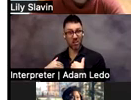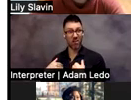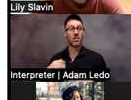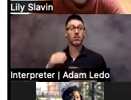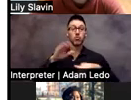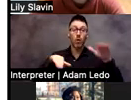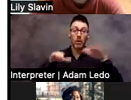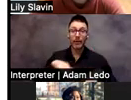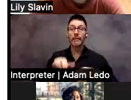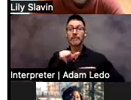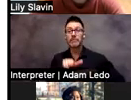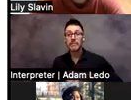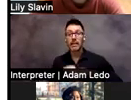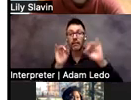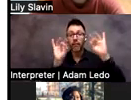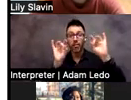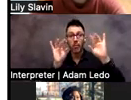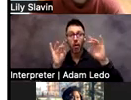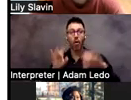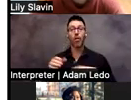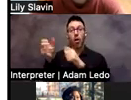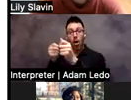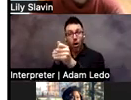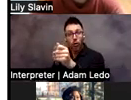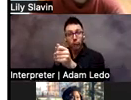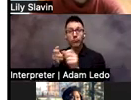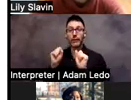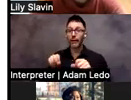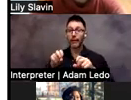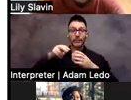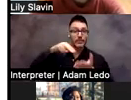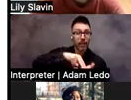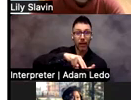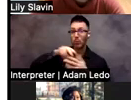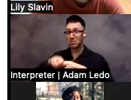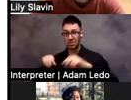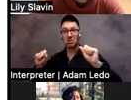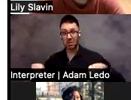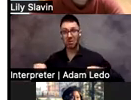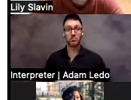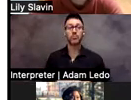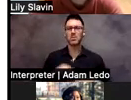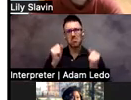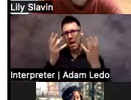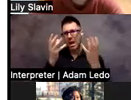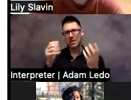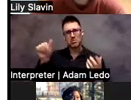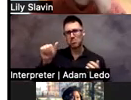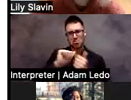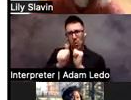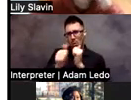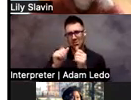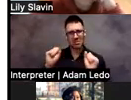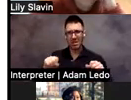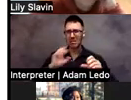You can do from standing or sitting. So there are many sports that the kids can access. Oh, in the picture here, there's also